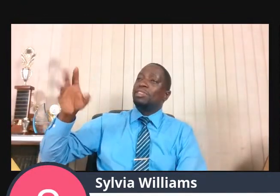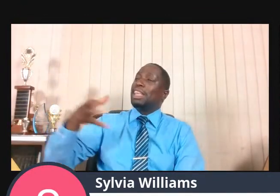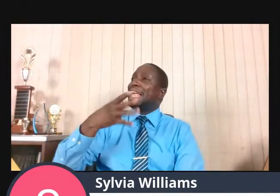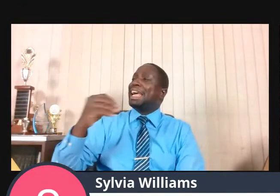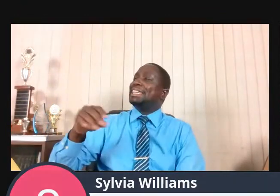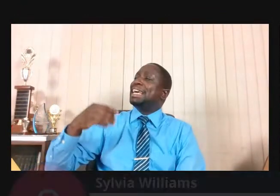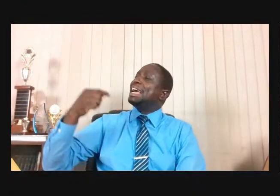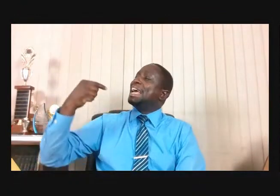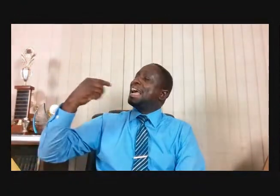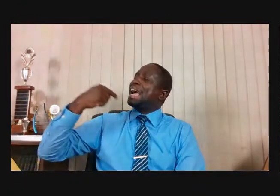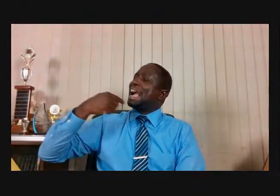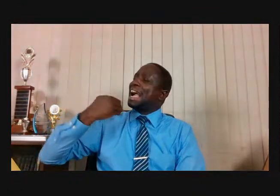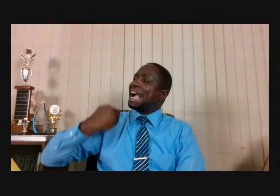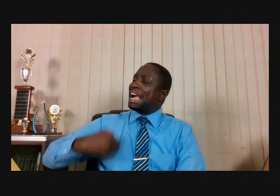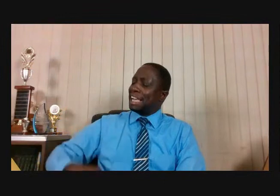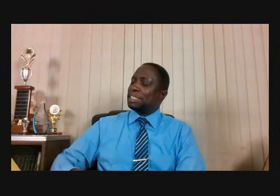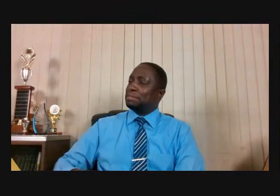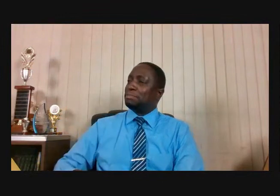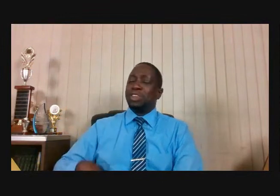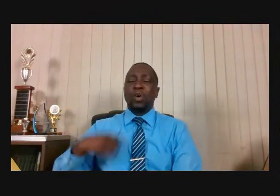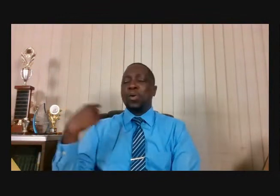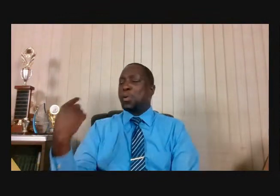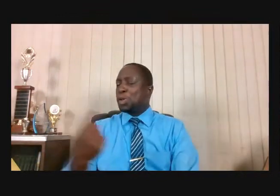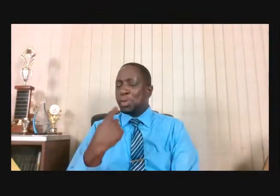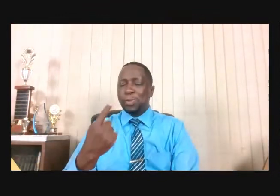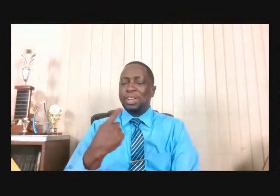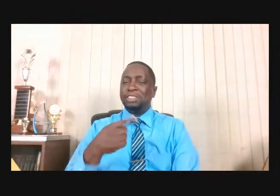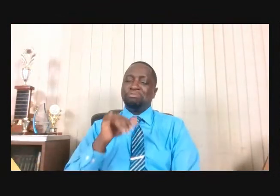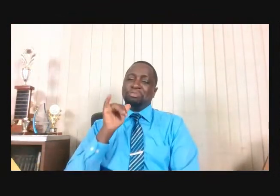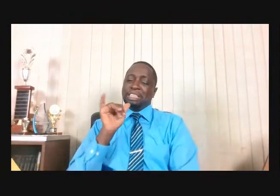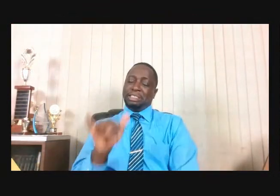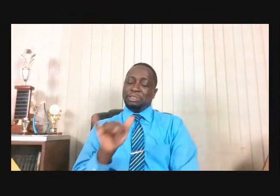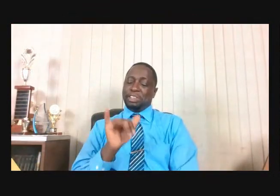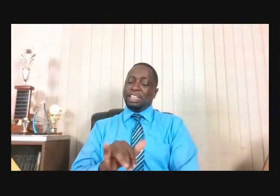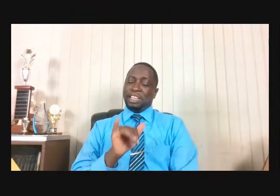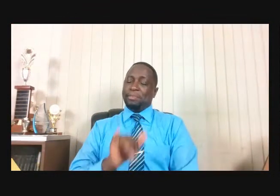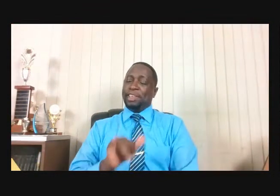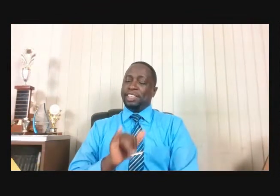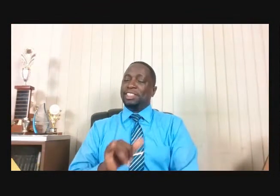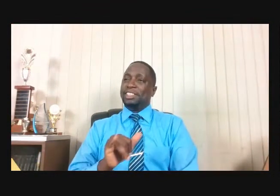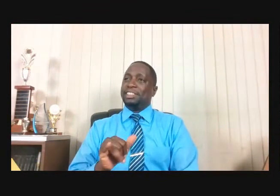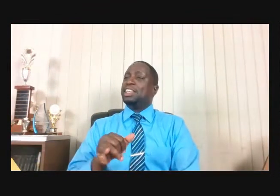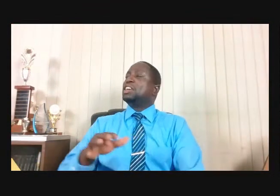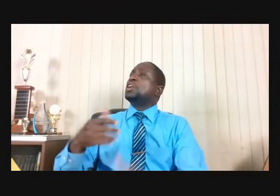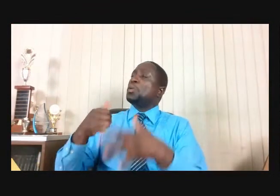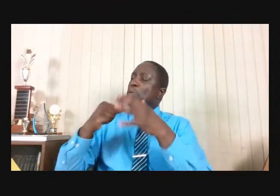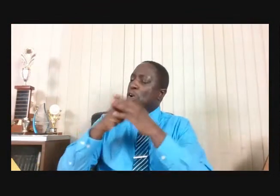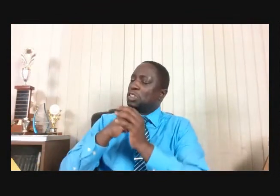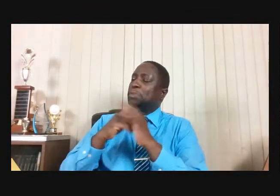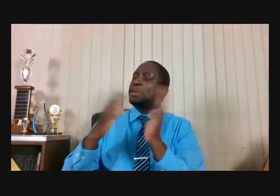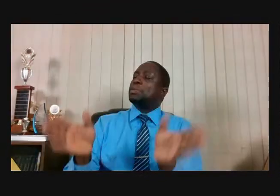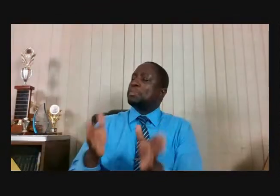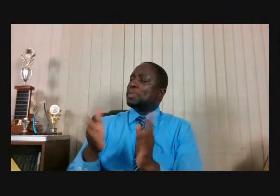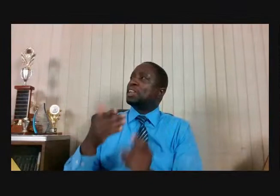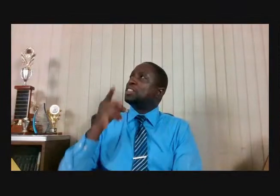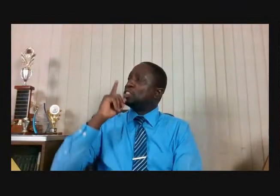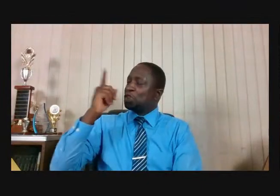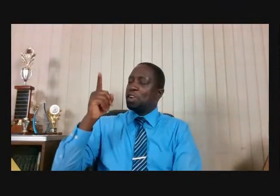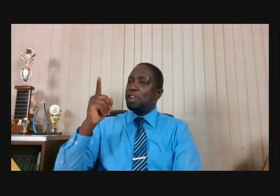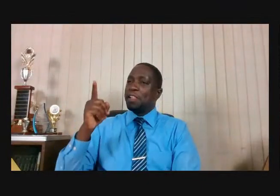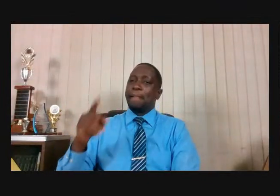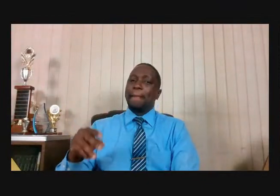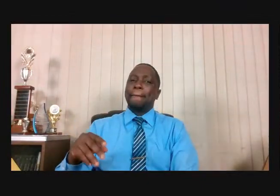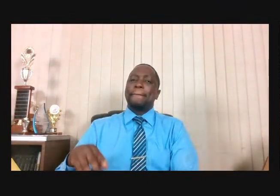am left, and they seek my life. God says, continue. Let me hear you. And verse 14, he said,